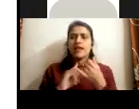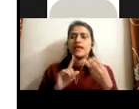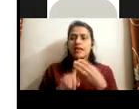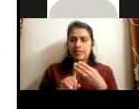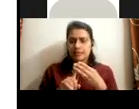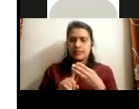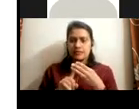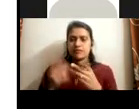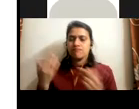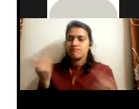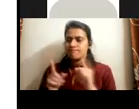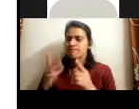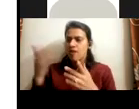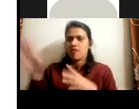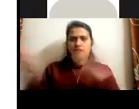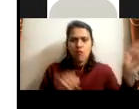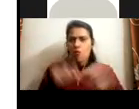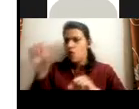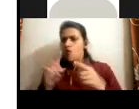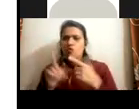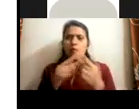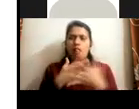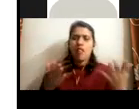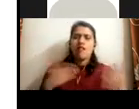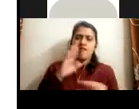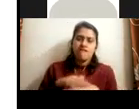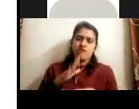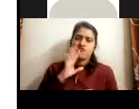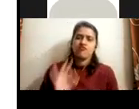in, in more detail, how that, uh, any questions,